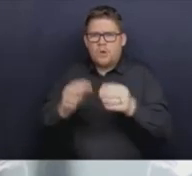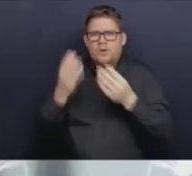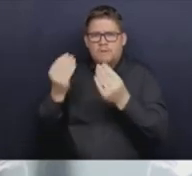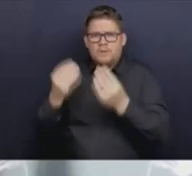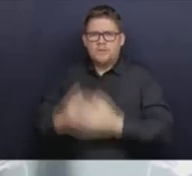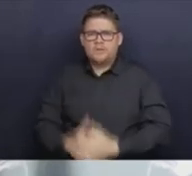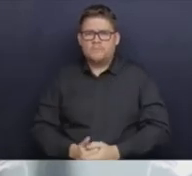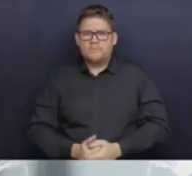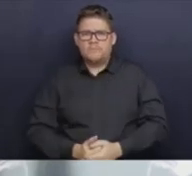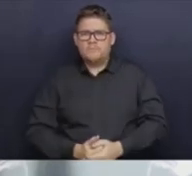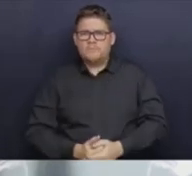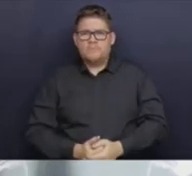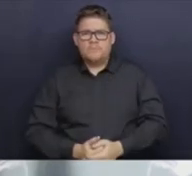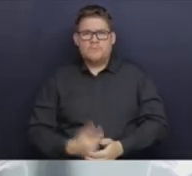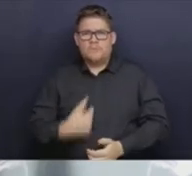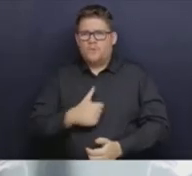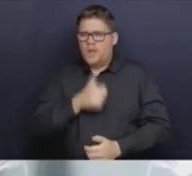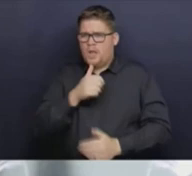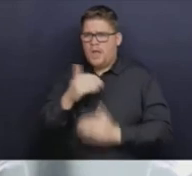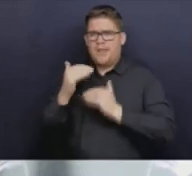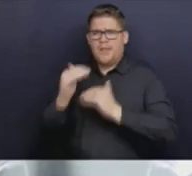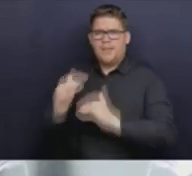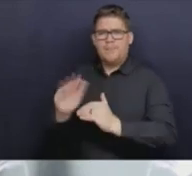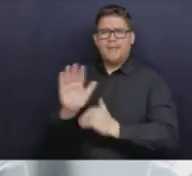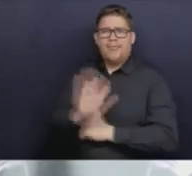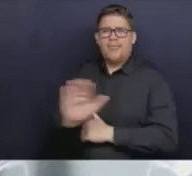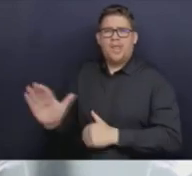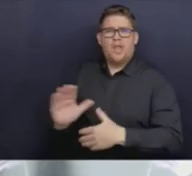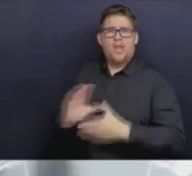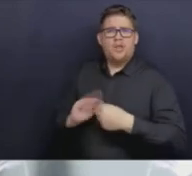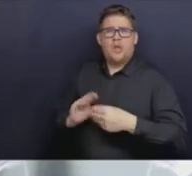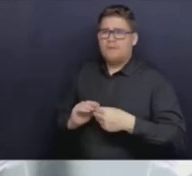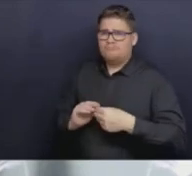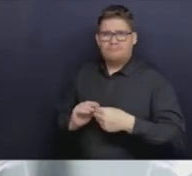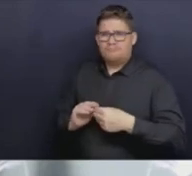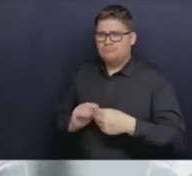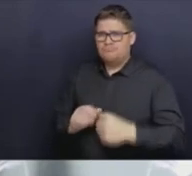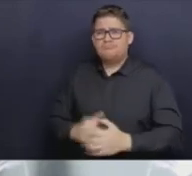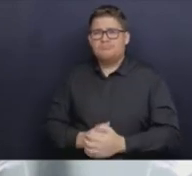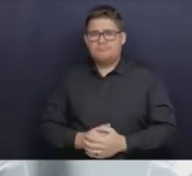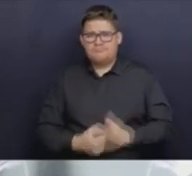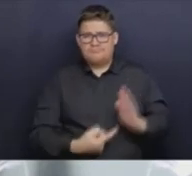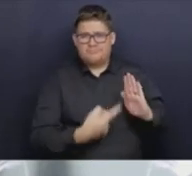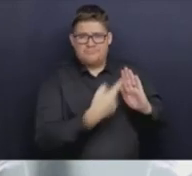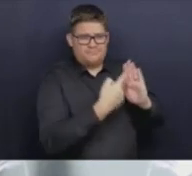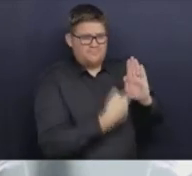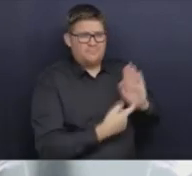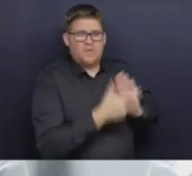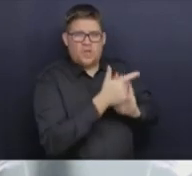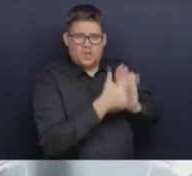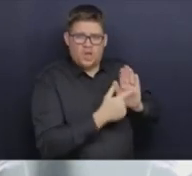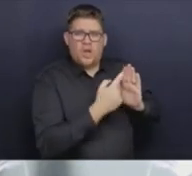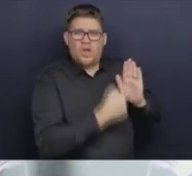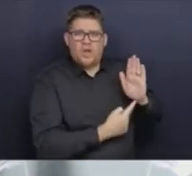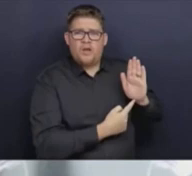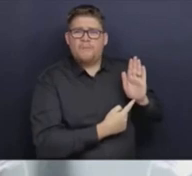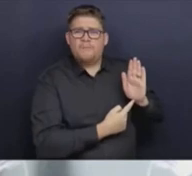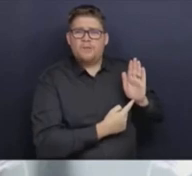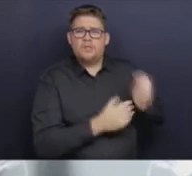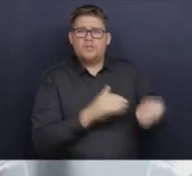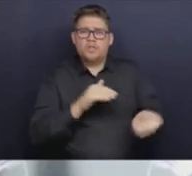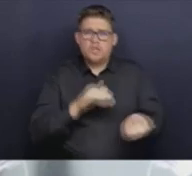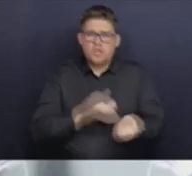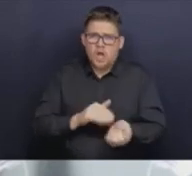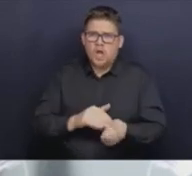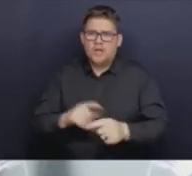critical or free speech. In fact, it's what the legislation supports what we do now. You can't put out false information.